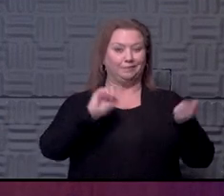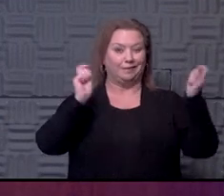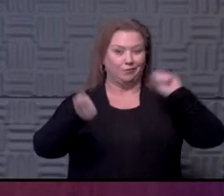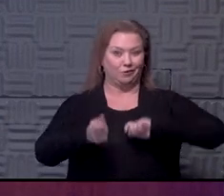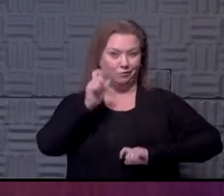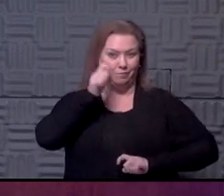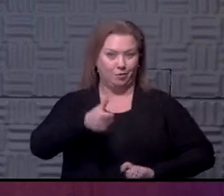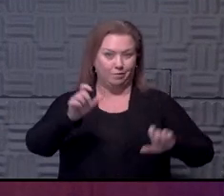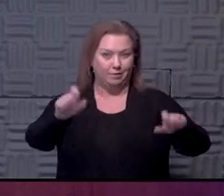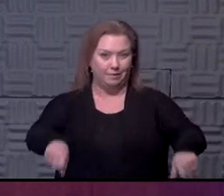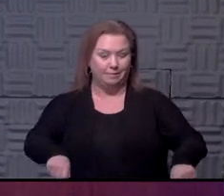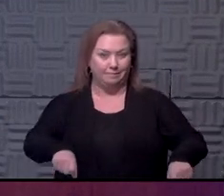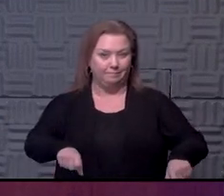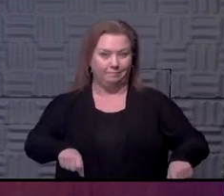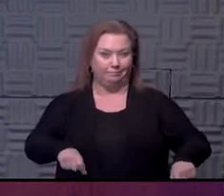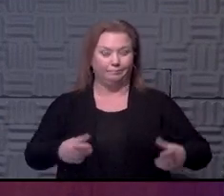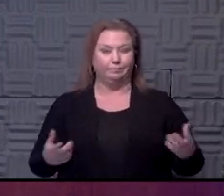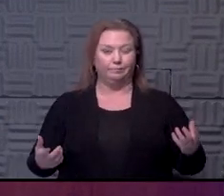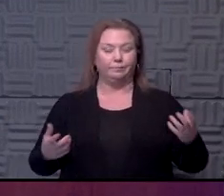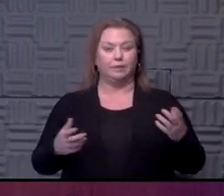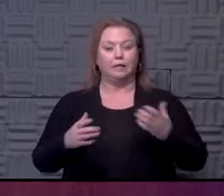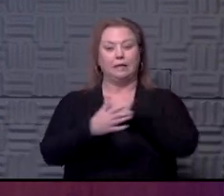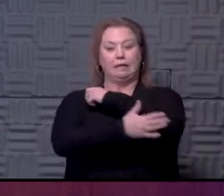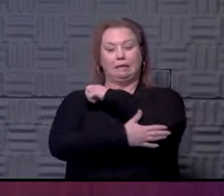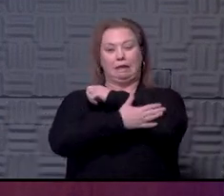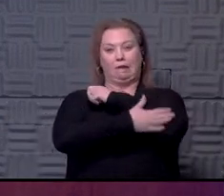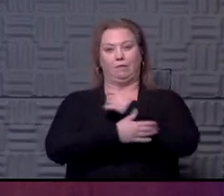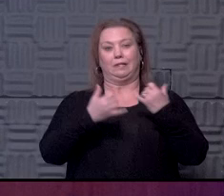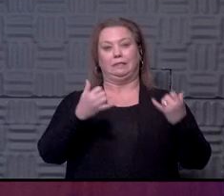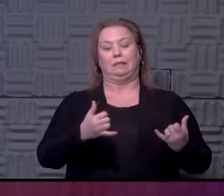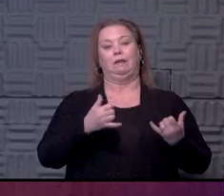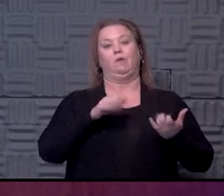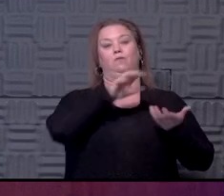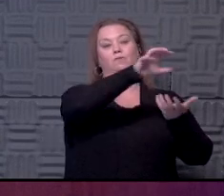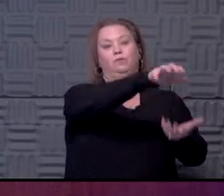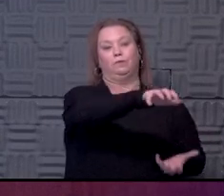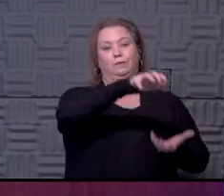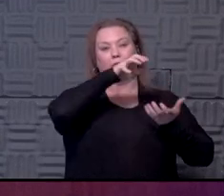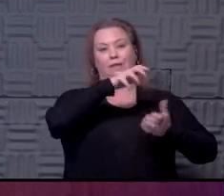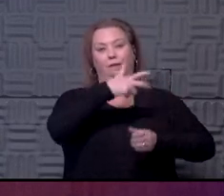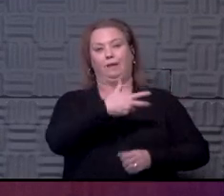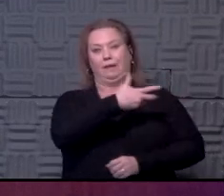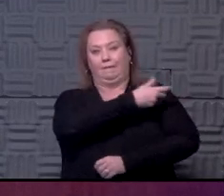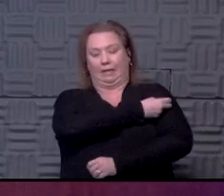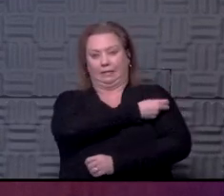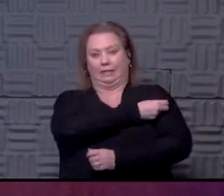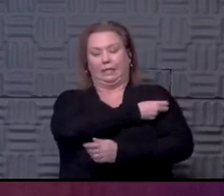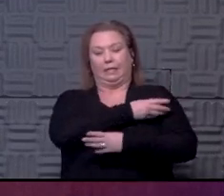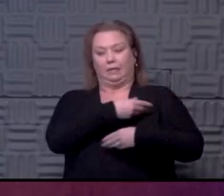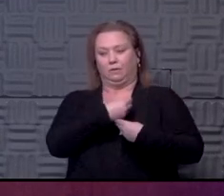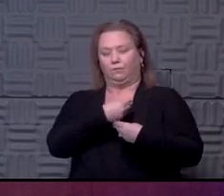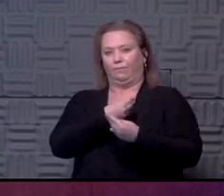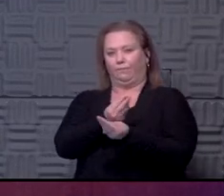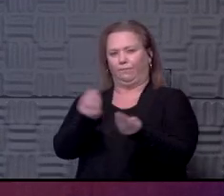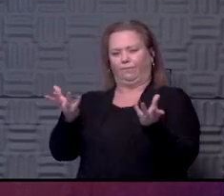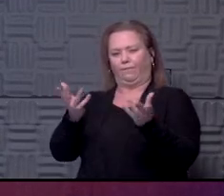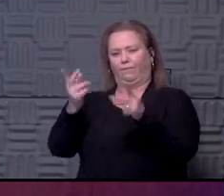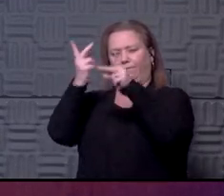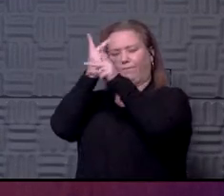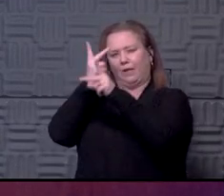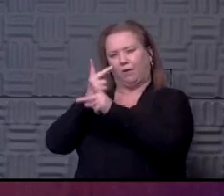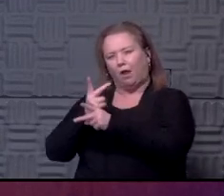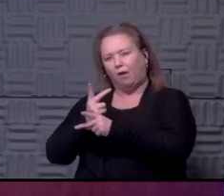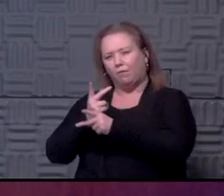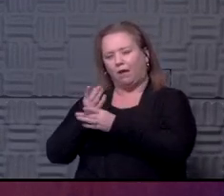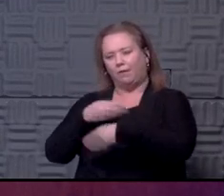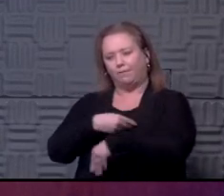the current situation where counties are receiving allocations and then trying to figure out how best to